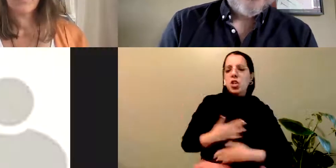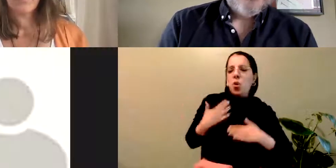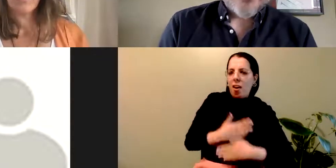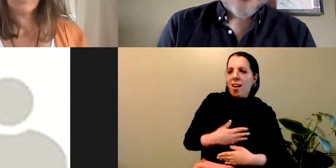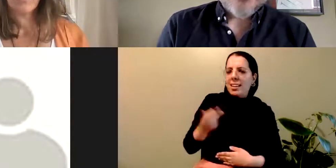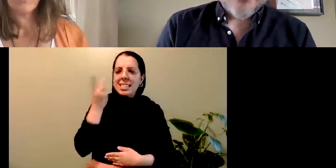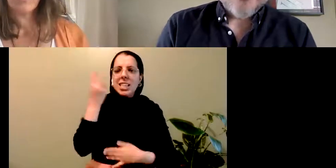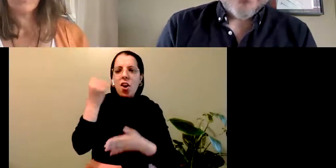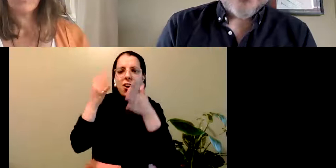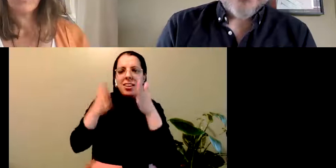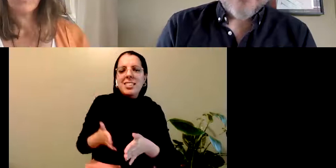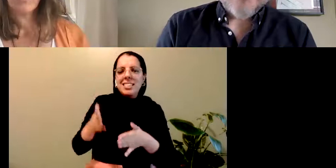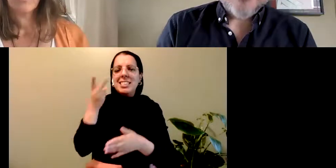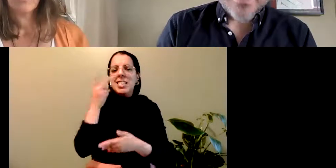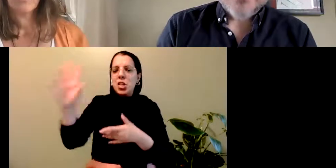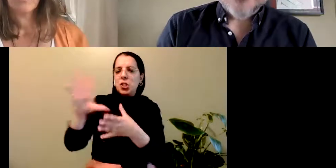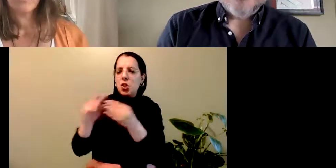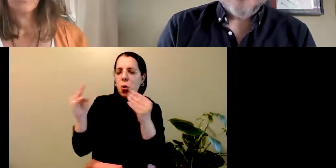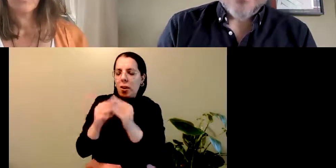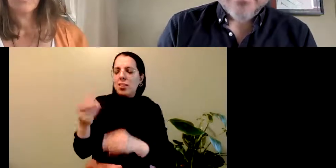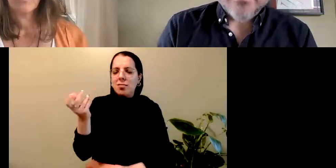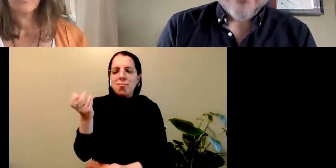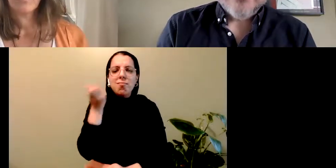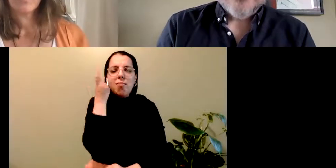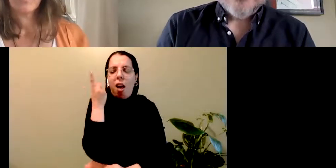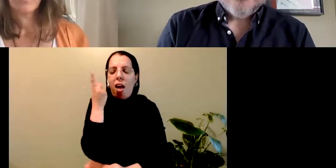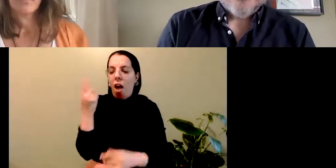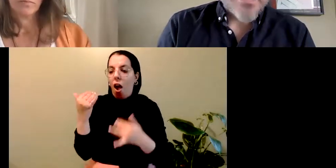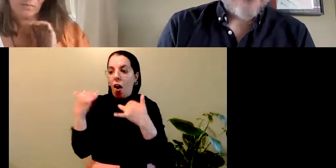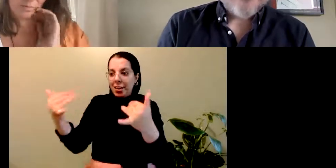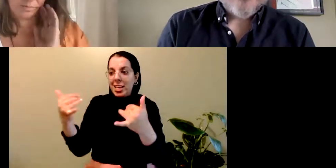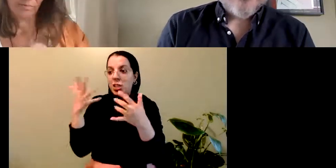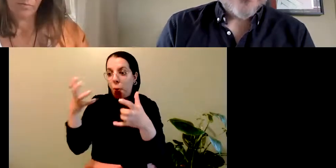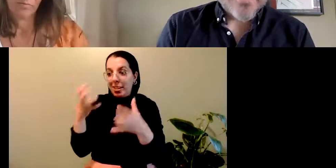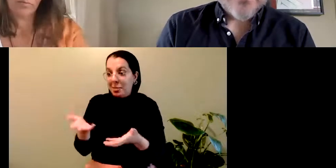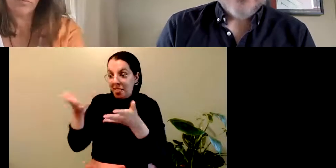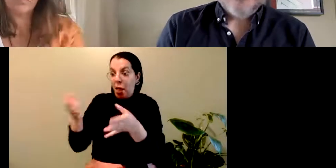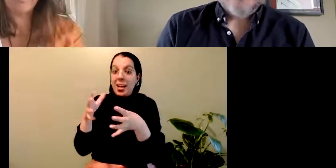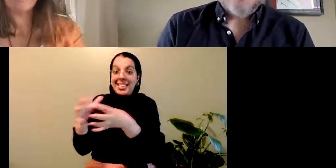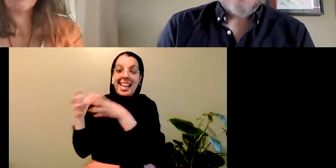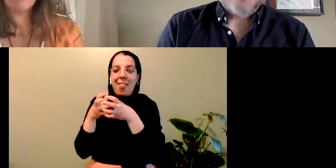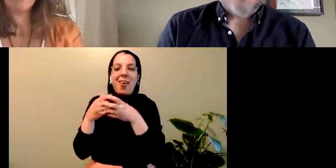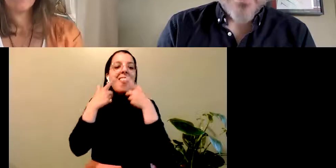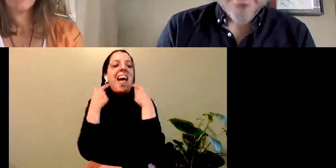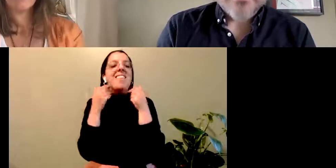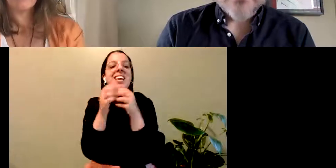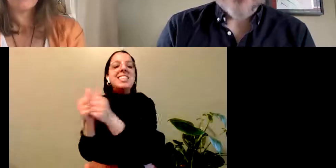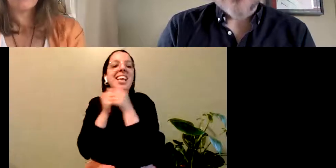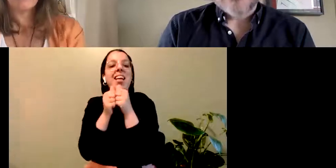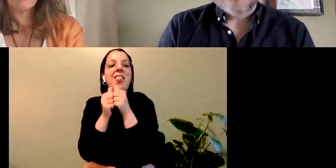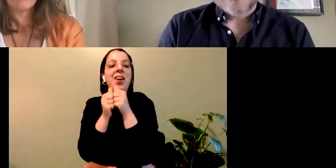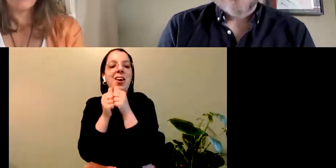But they also come to be in the same space together. To laugh together. To cry